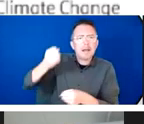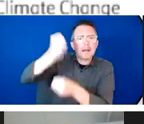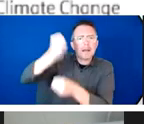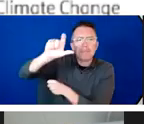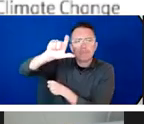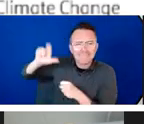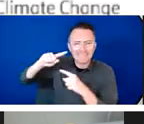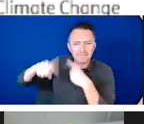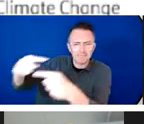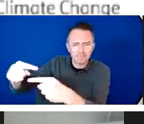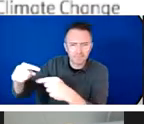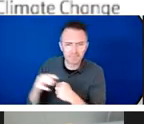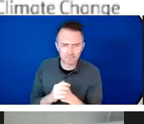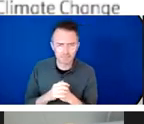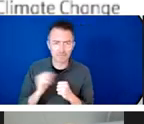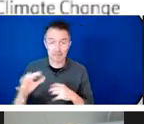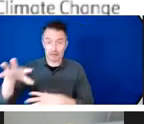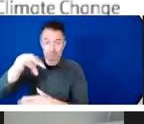to climate change. Thank you so much.